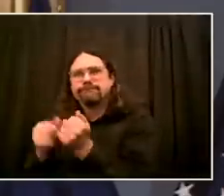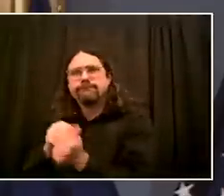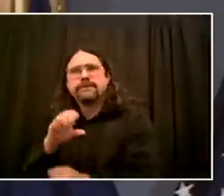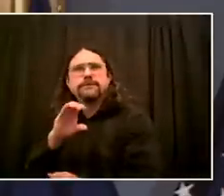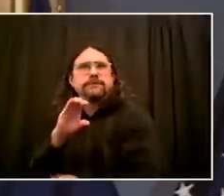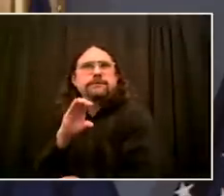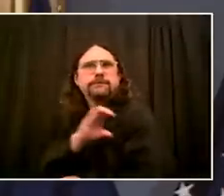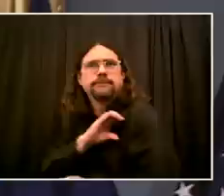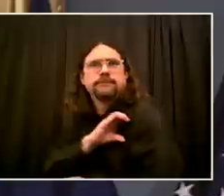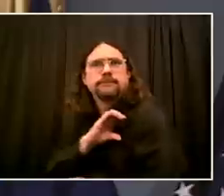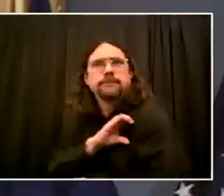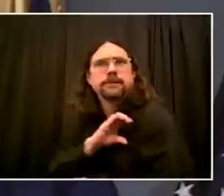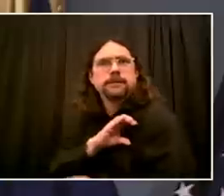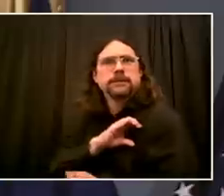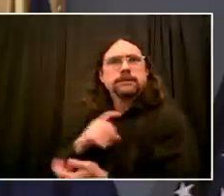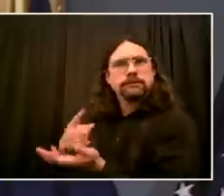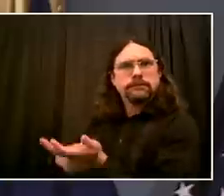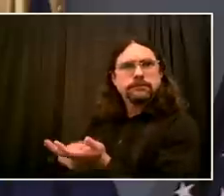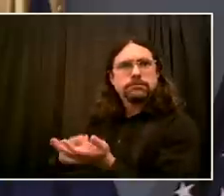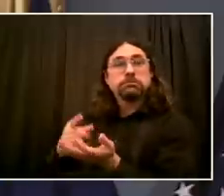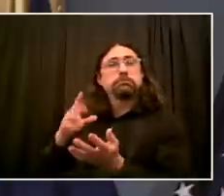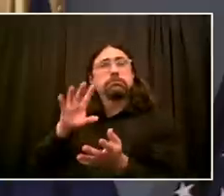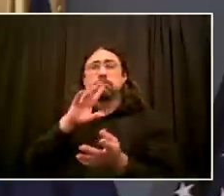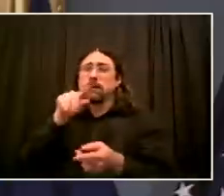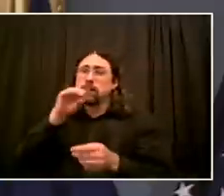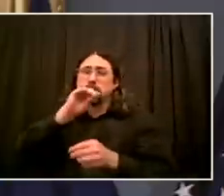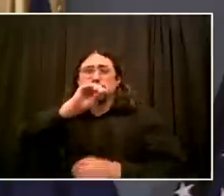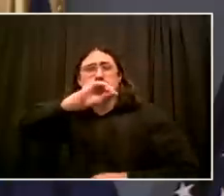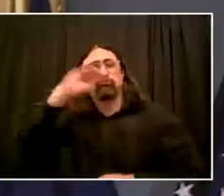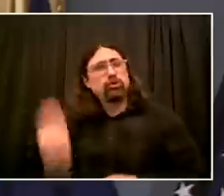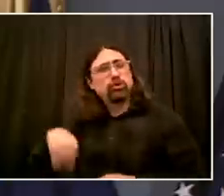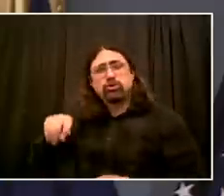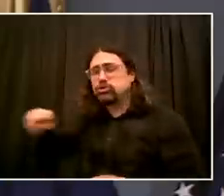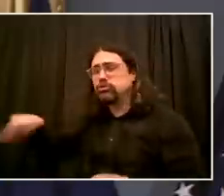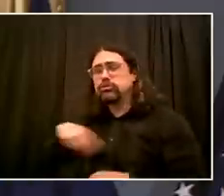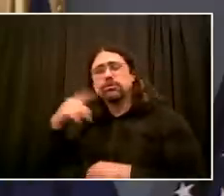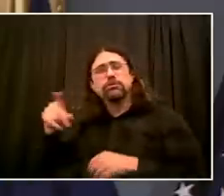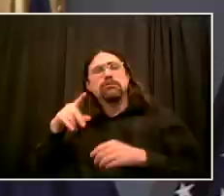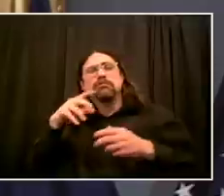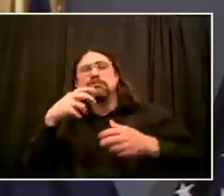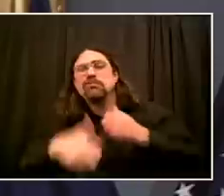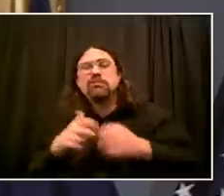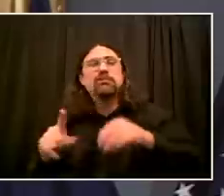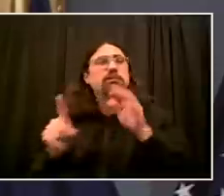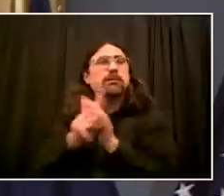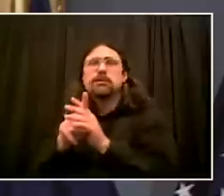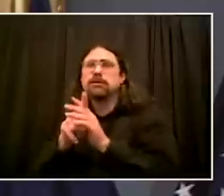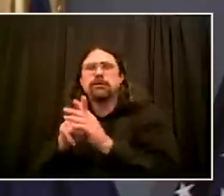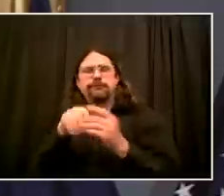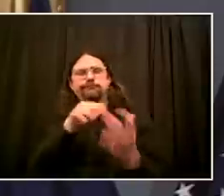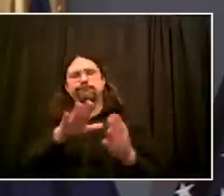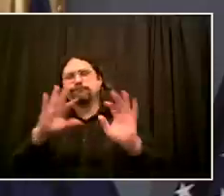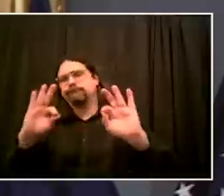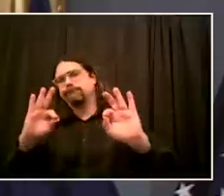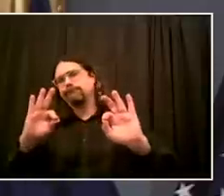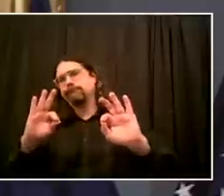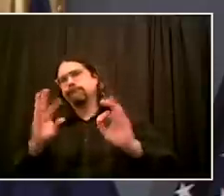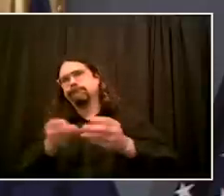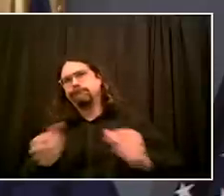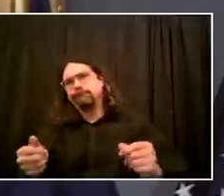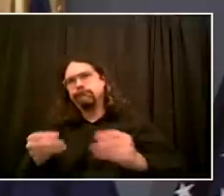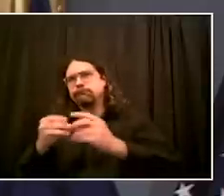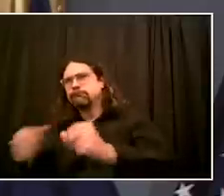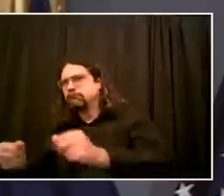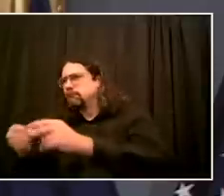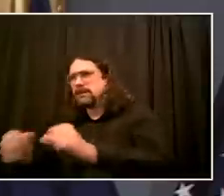as well. But when you composite the whole day, thousands upon thousands of officers in an ever-changing situation, I saw a